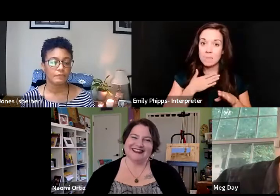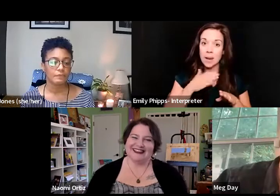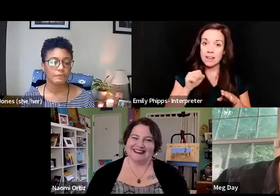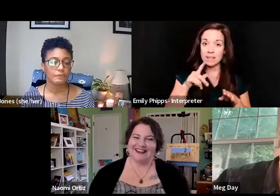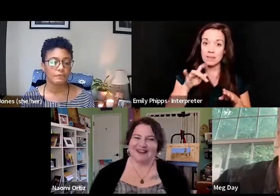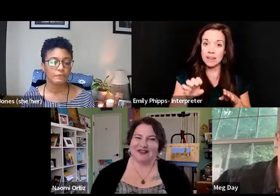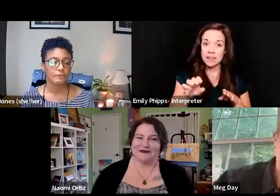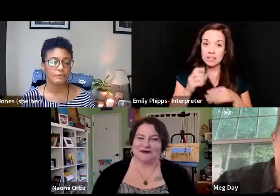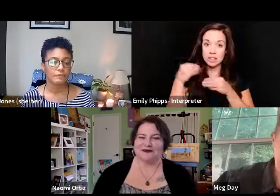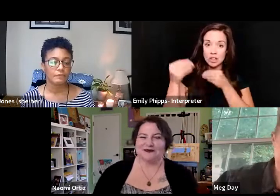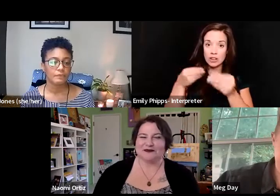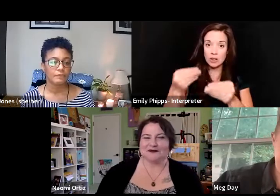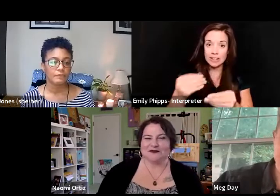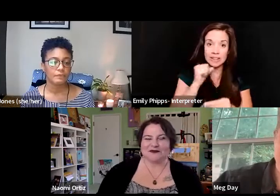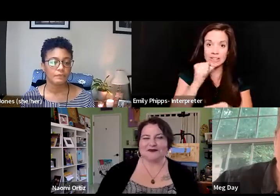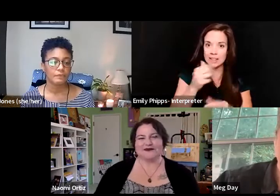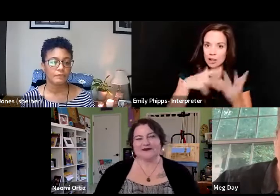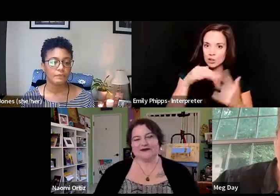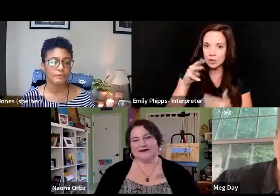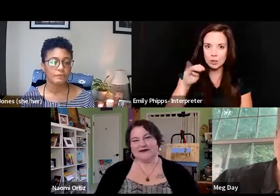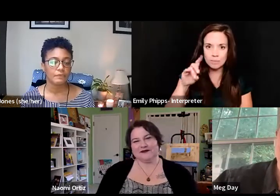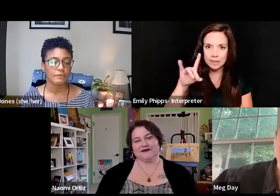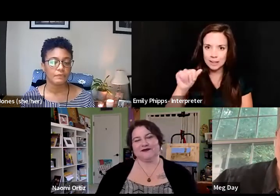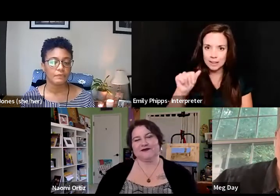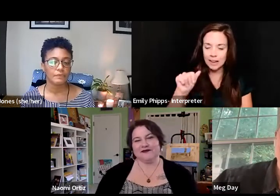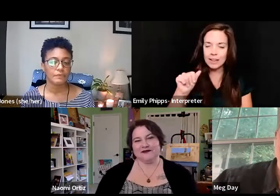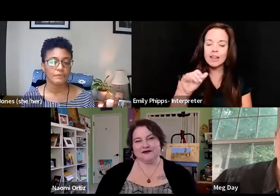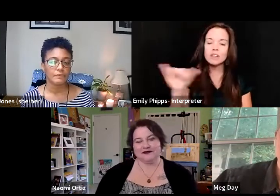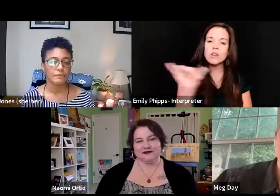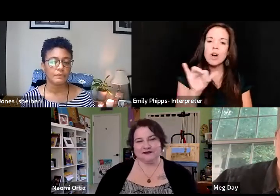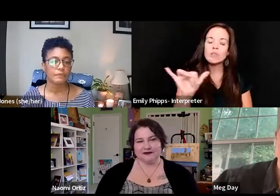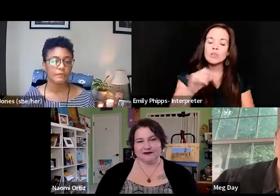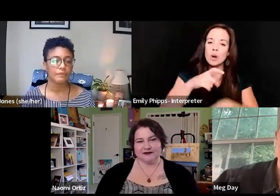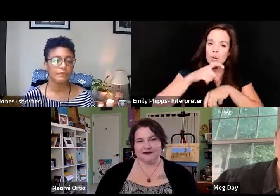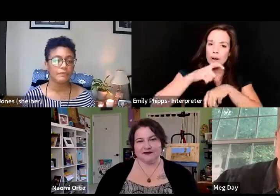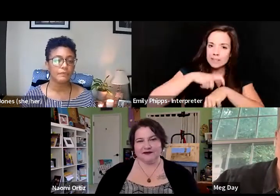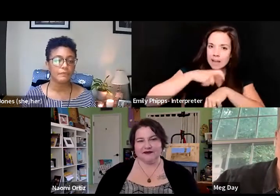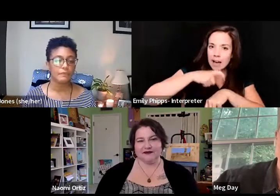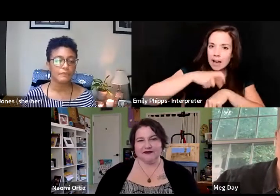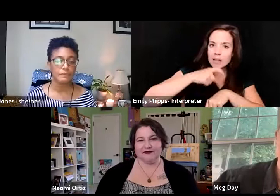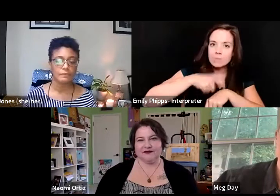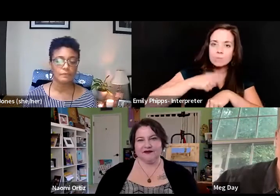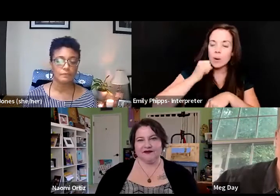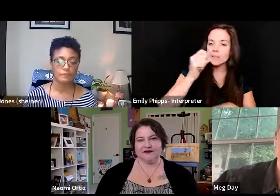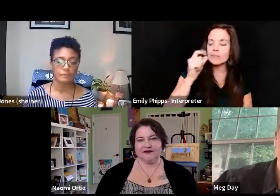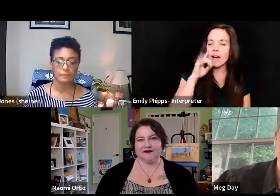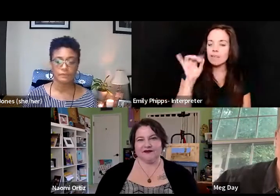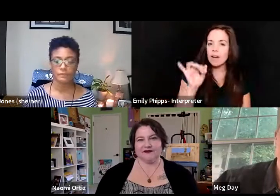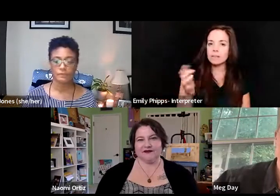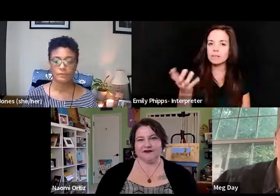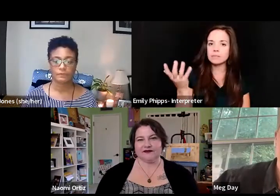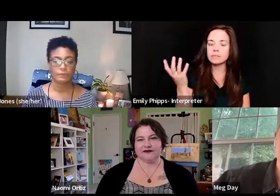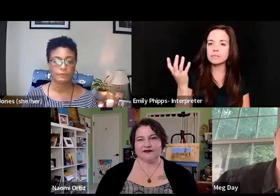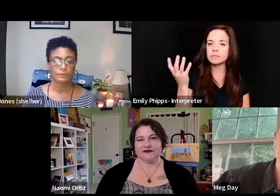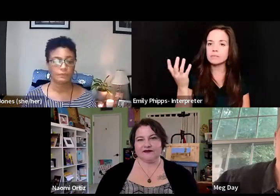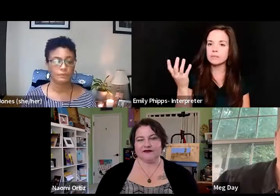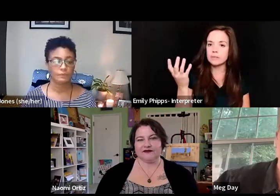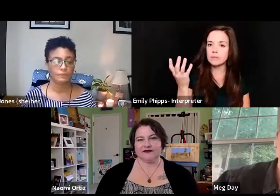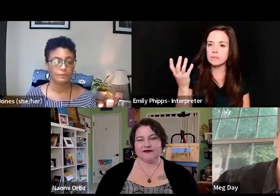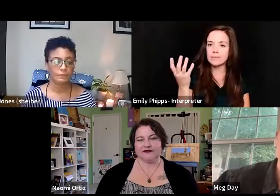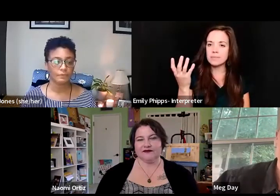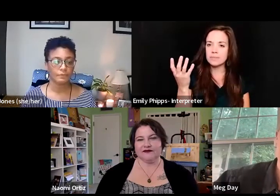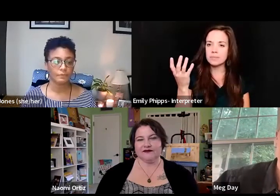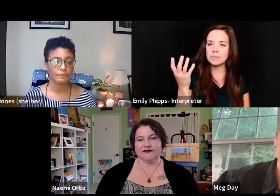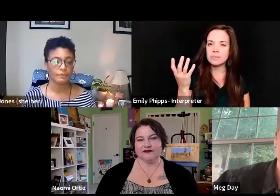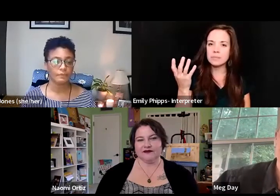social media at all. And it was also a period of time where it's like, you know, it's not like, there was just so